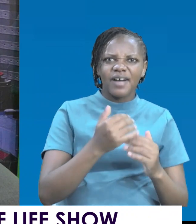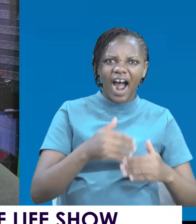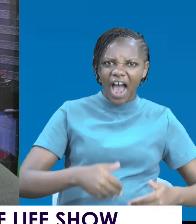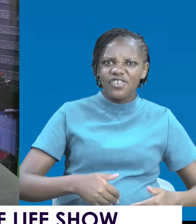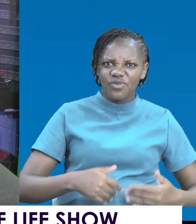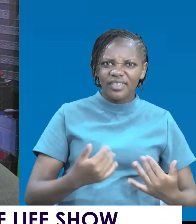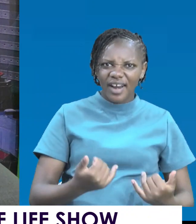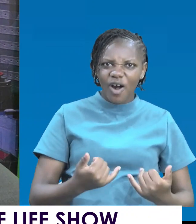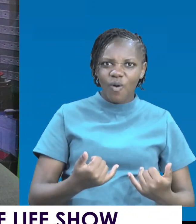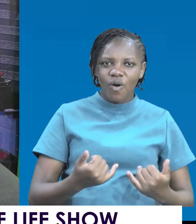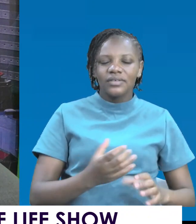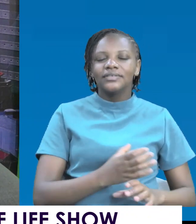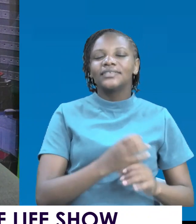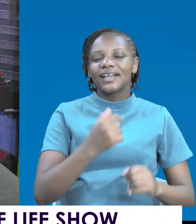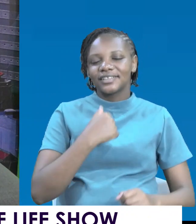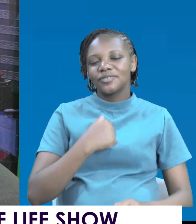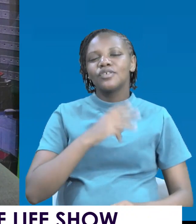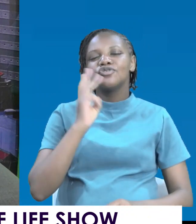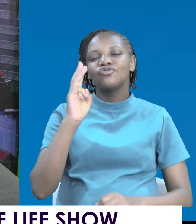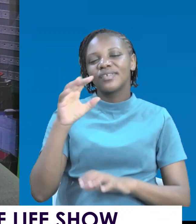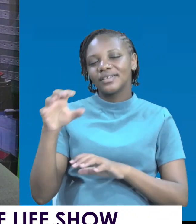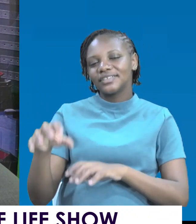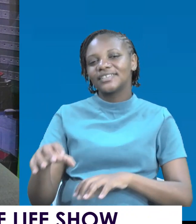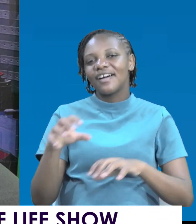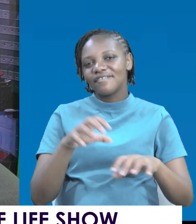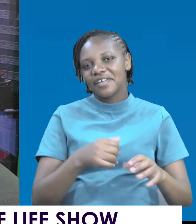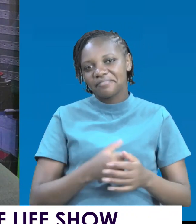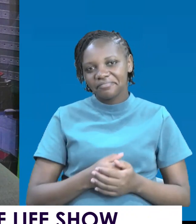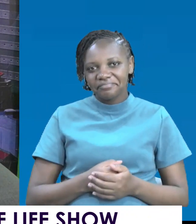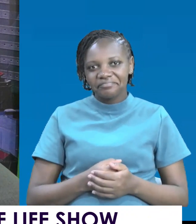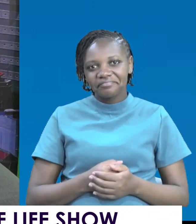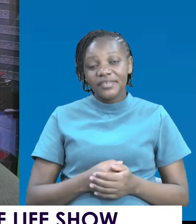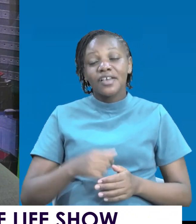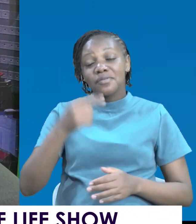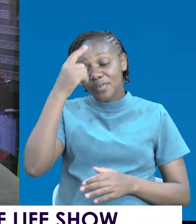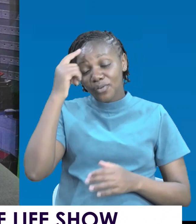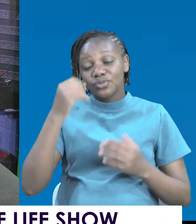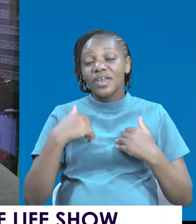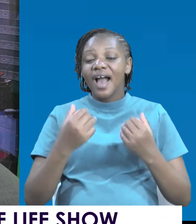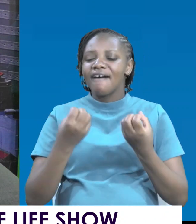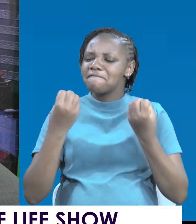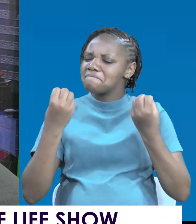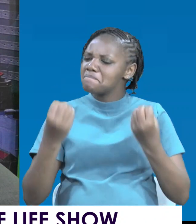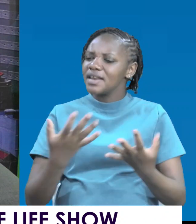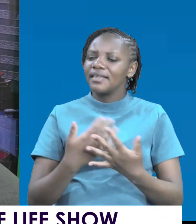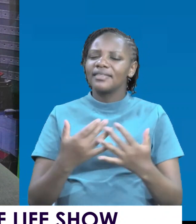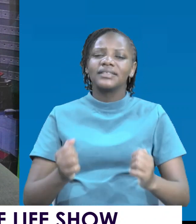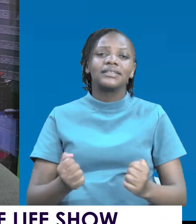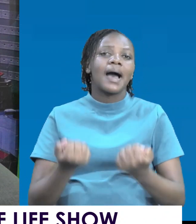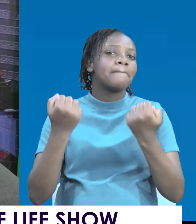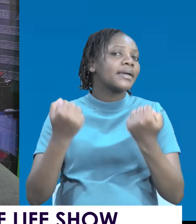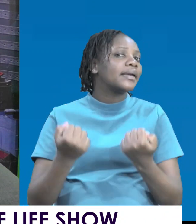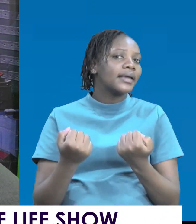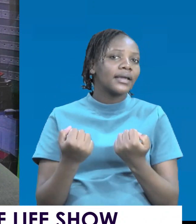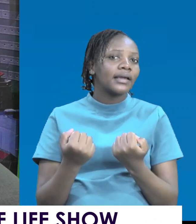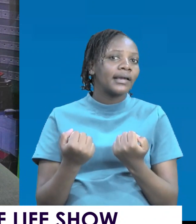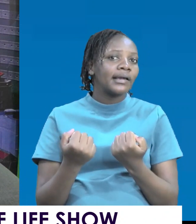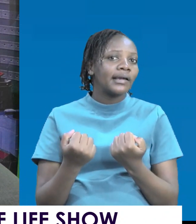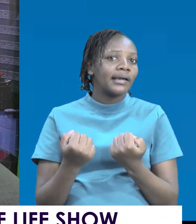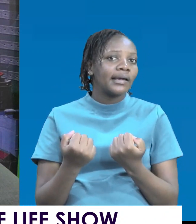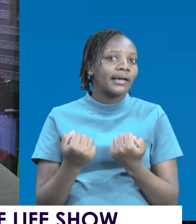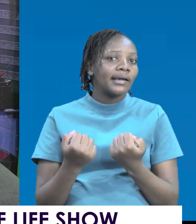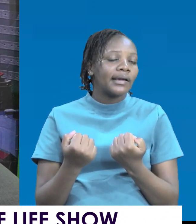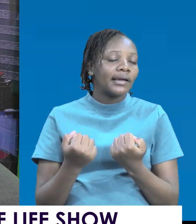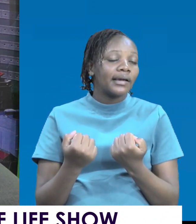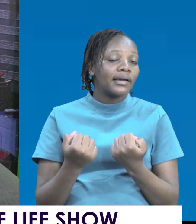trust you me, you would struggle. The things these teenagers are doing at their age 8 and their age 7 and their